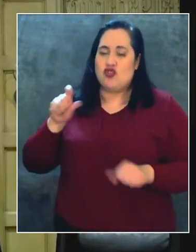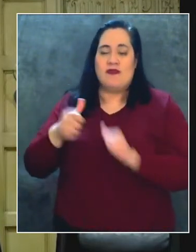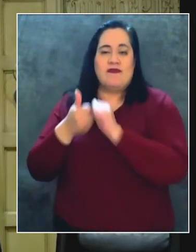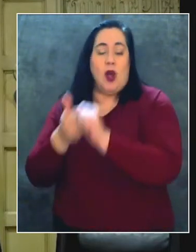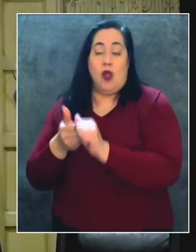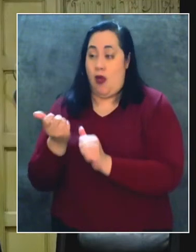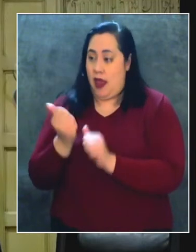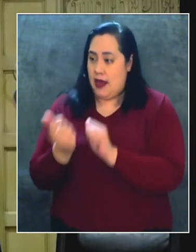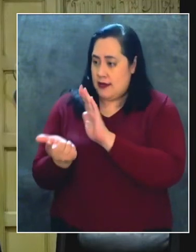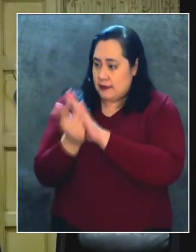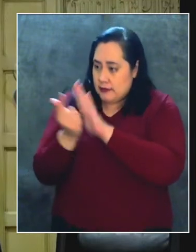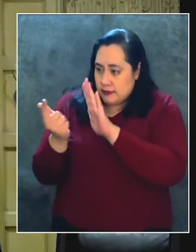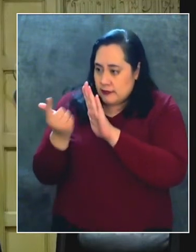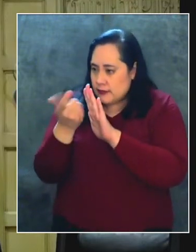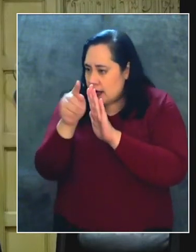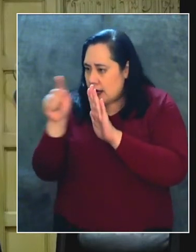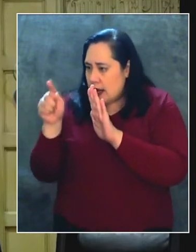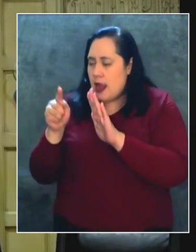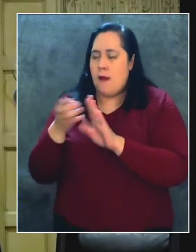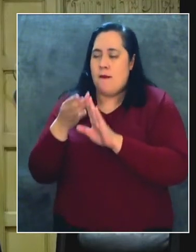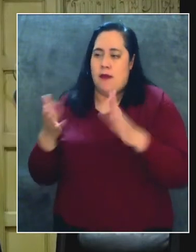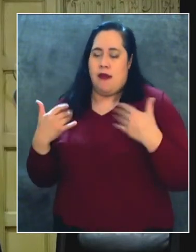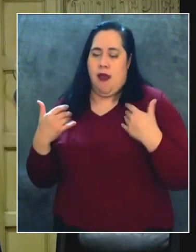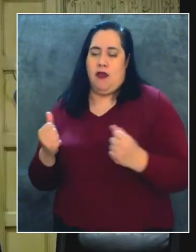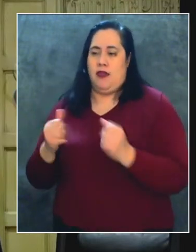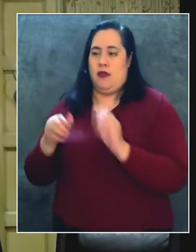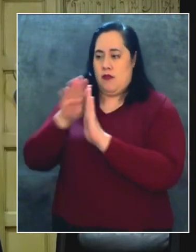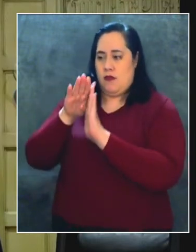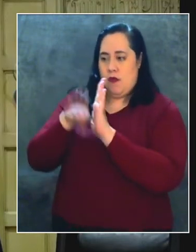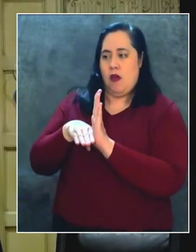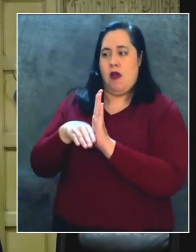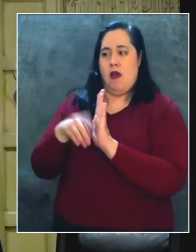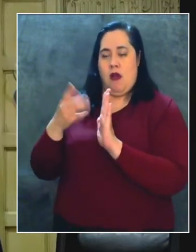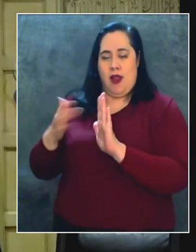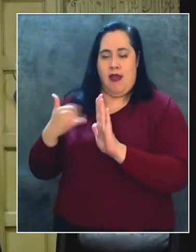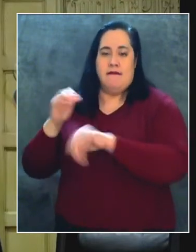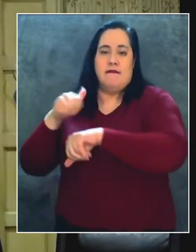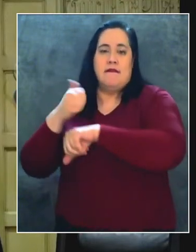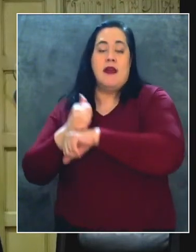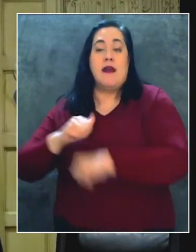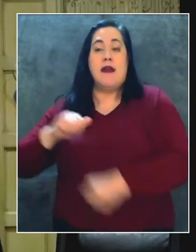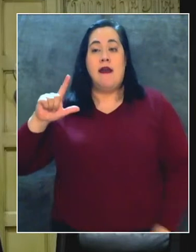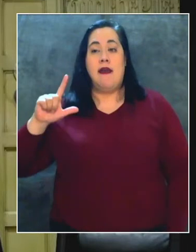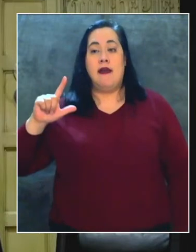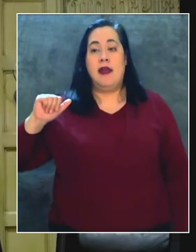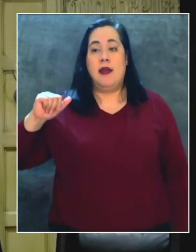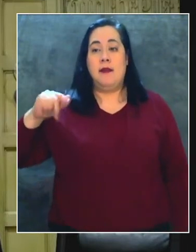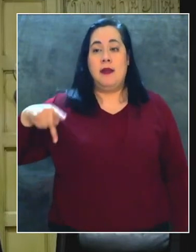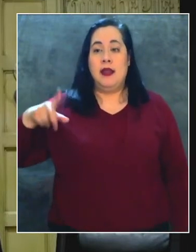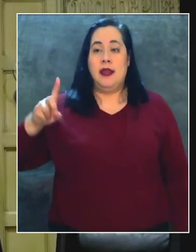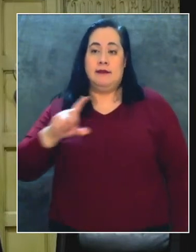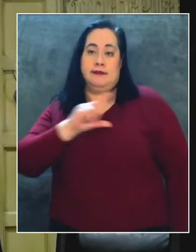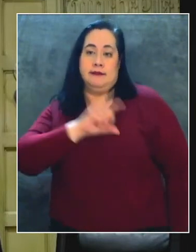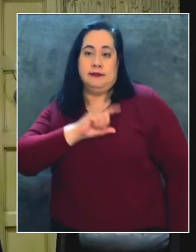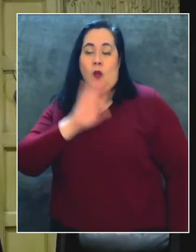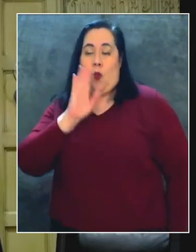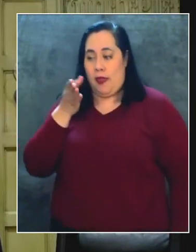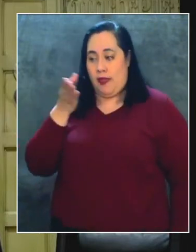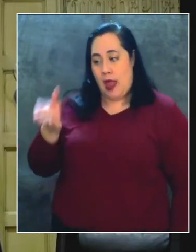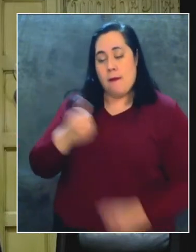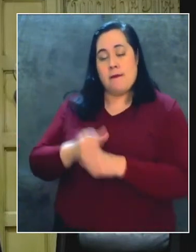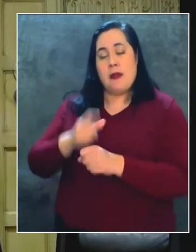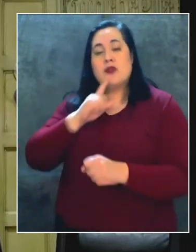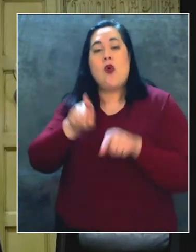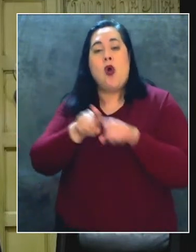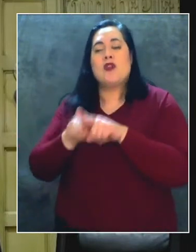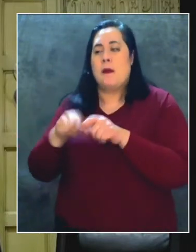violation of any of the public health directives that are out there. And LAPD will be there to make sure that we also